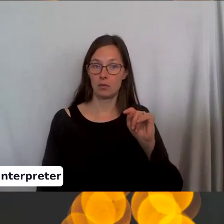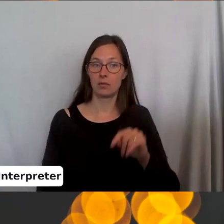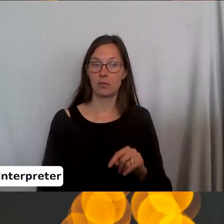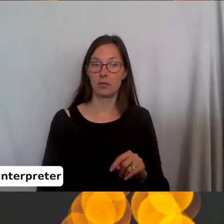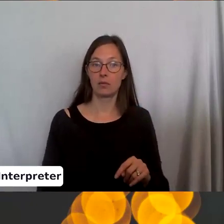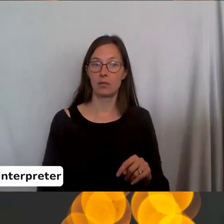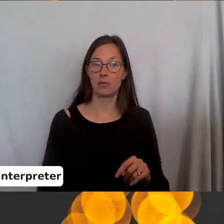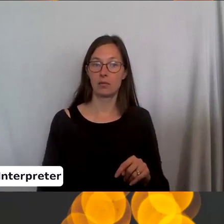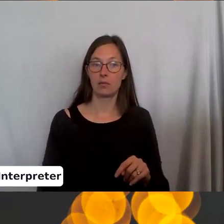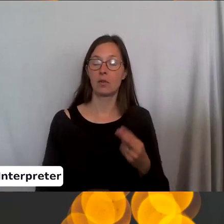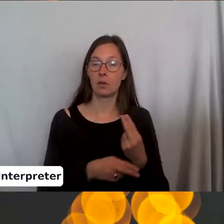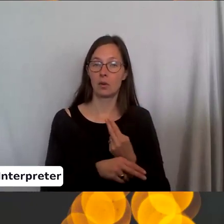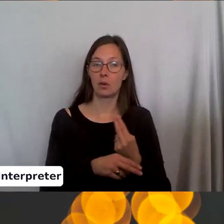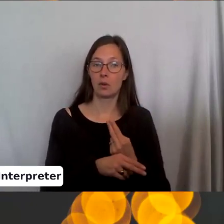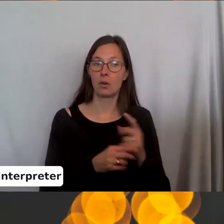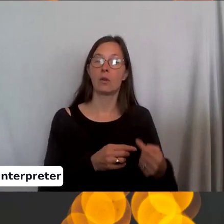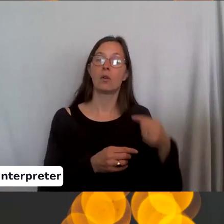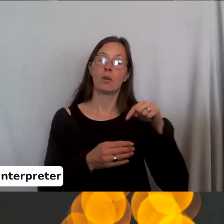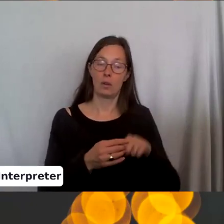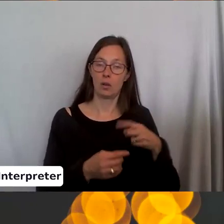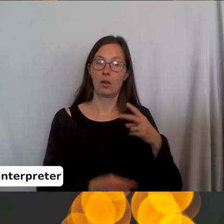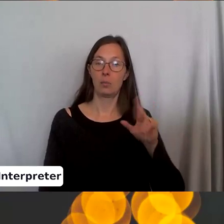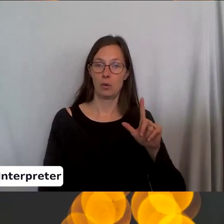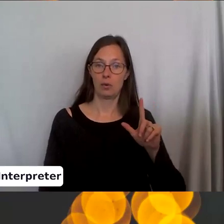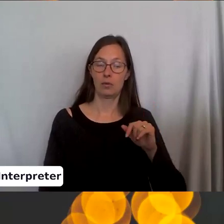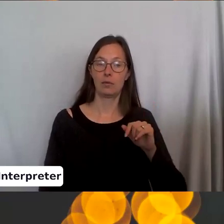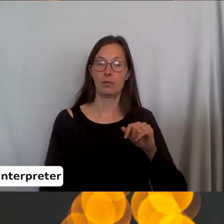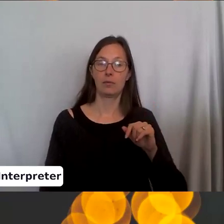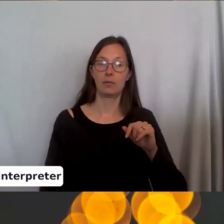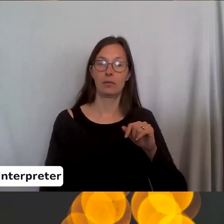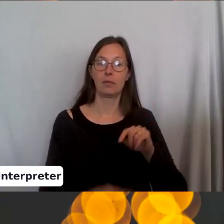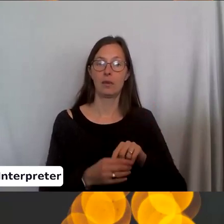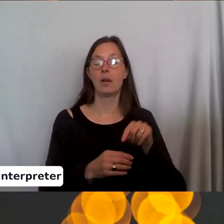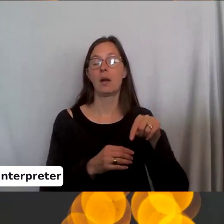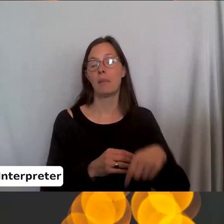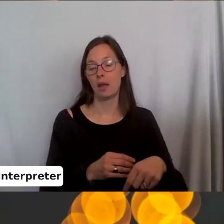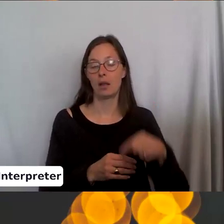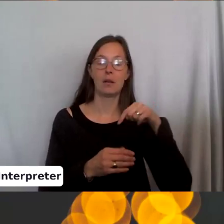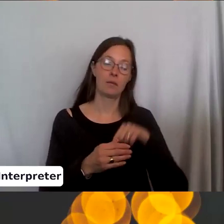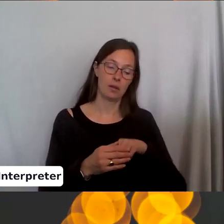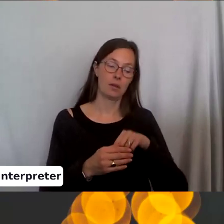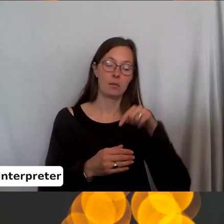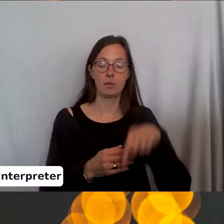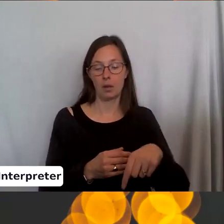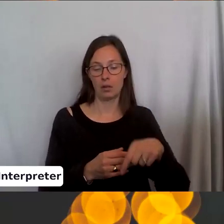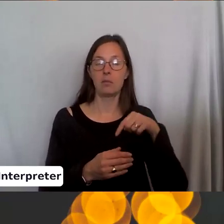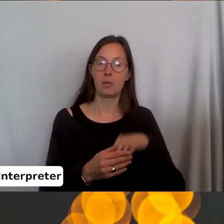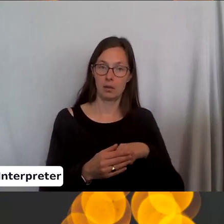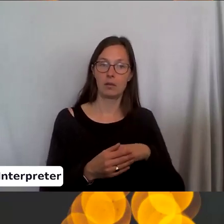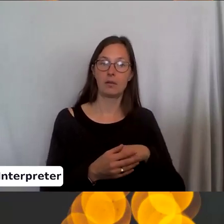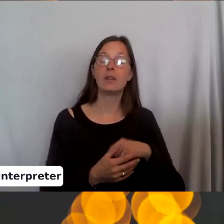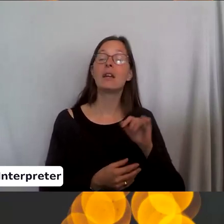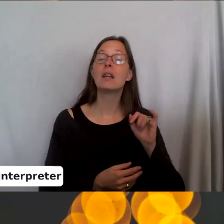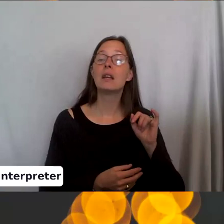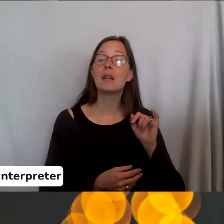You're going to use the yarn to the front to purl back and forth. If you do